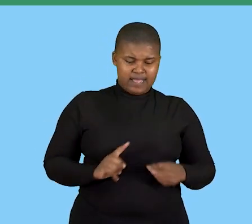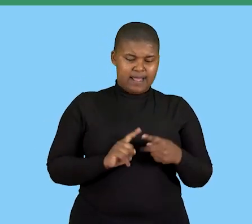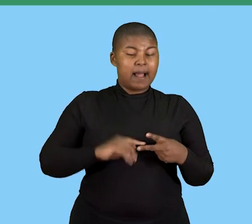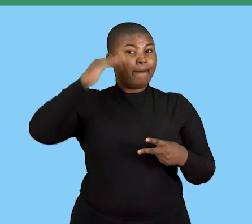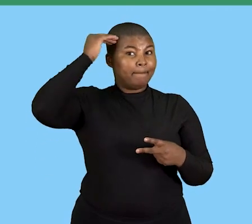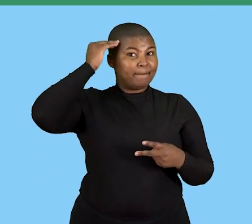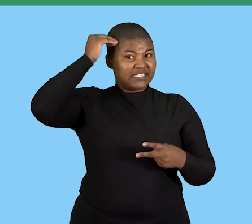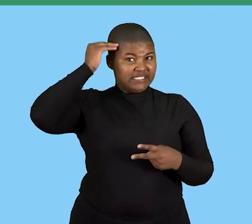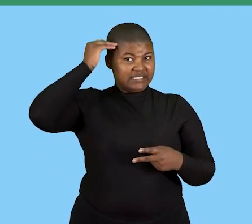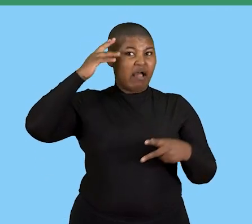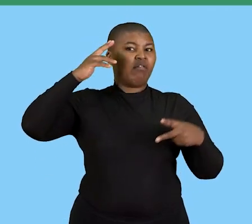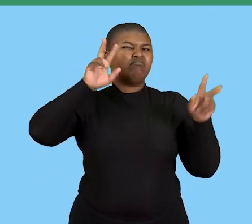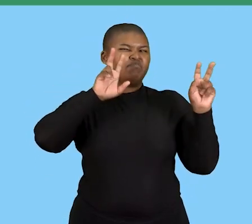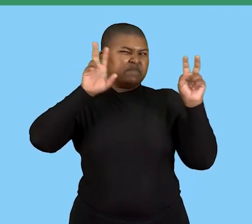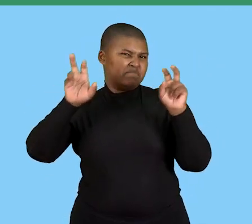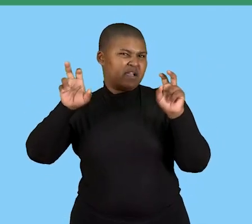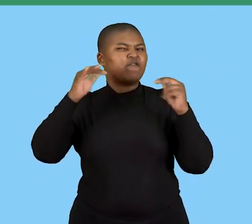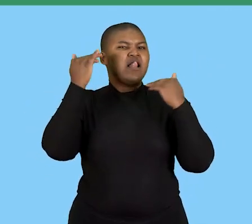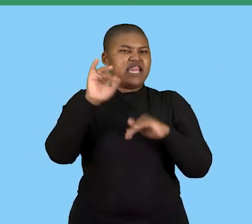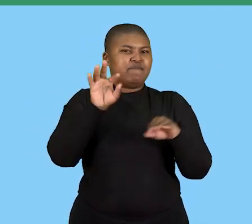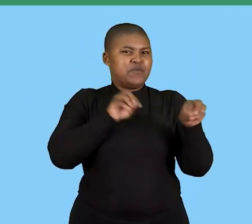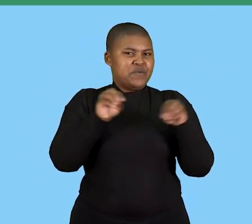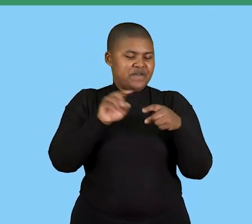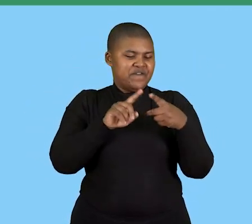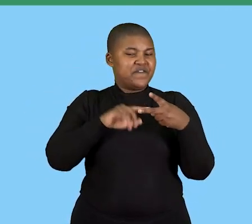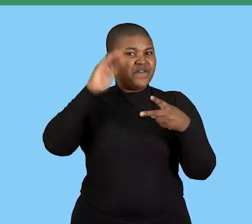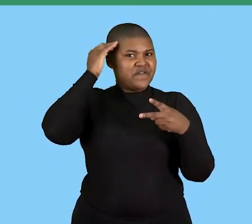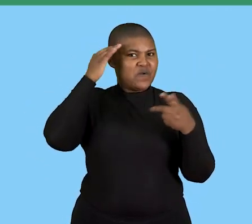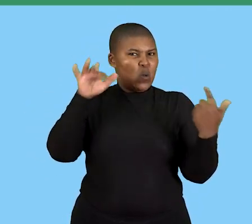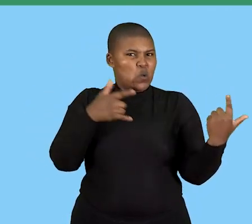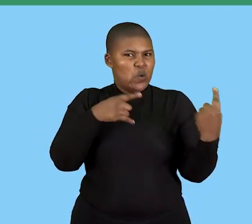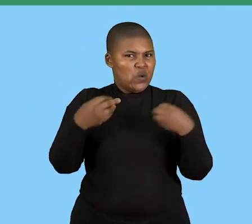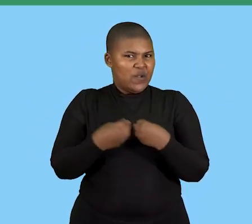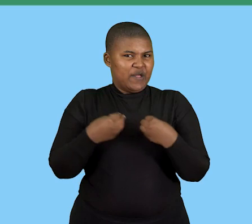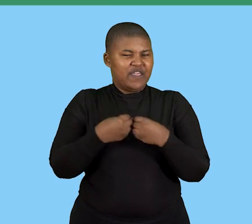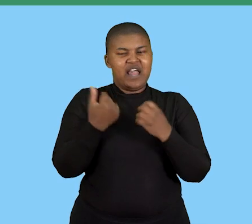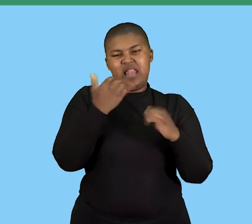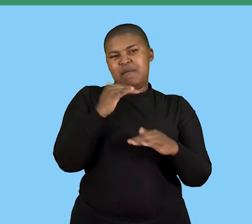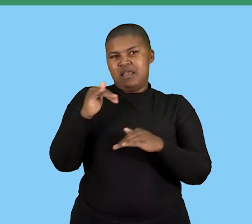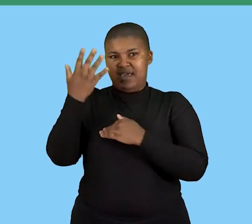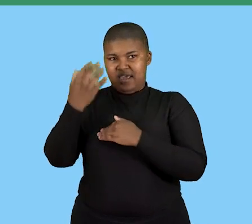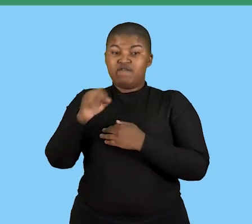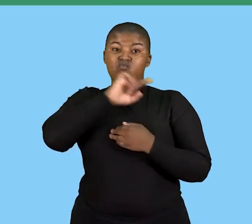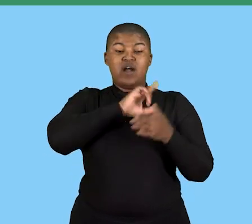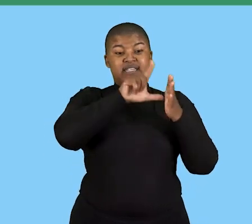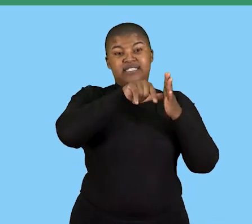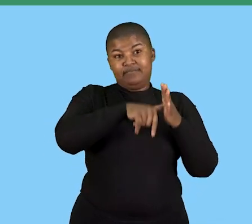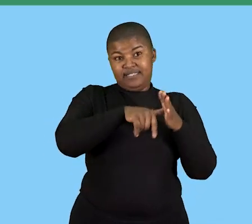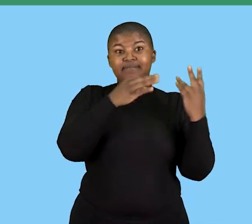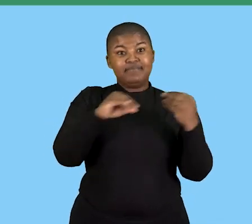mental condition that limits a person's movement, sense, or activity. And this means the business should accommodate